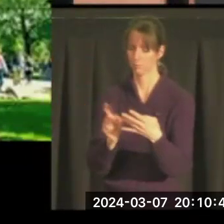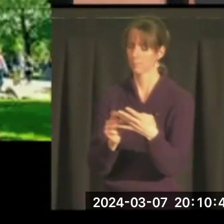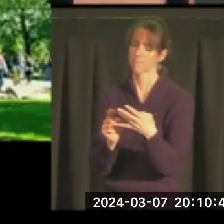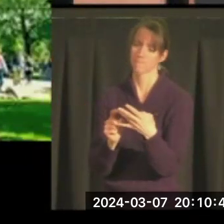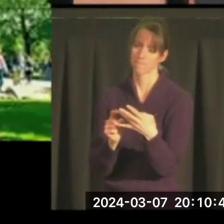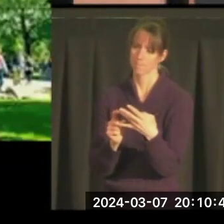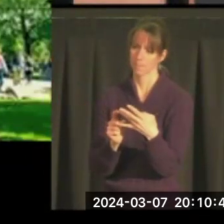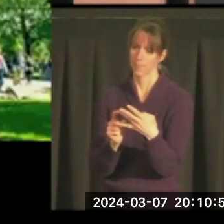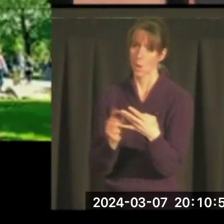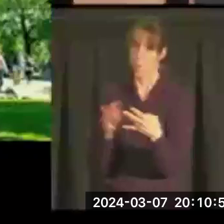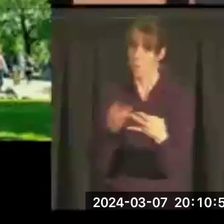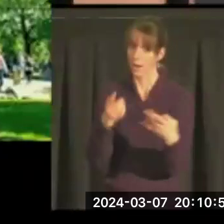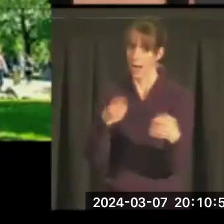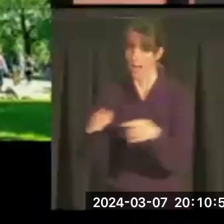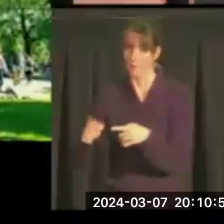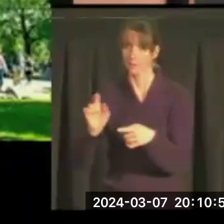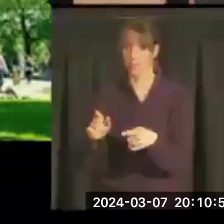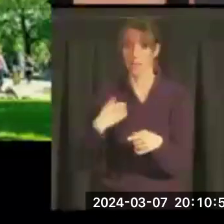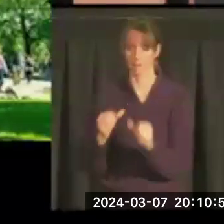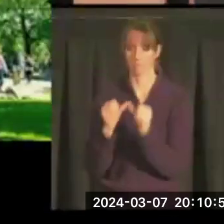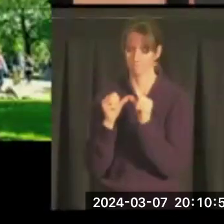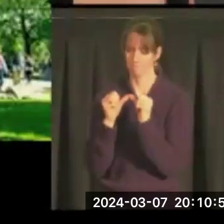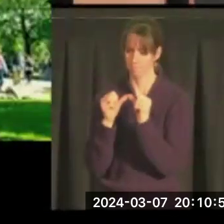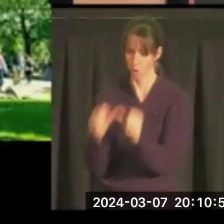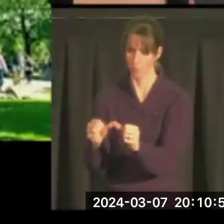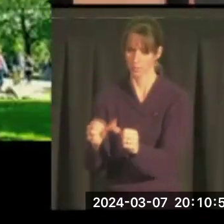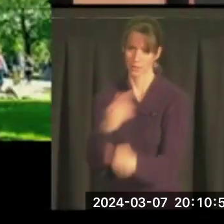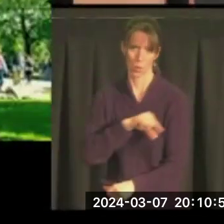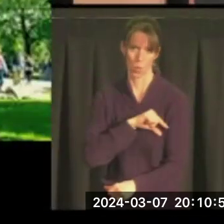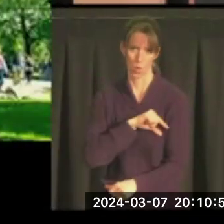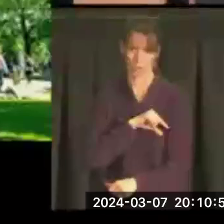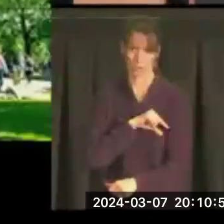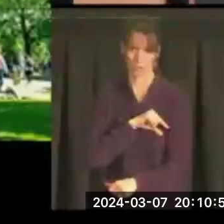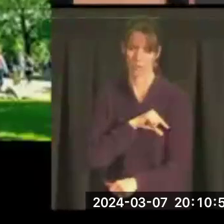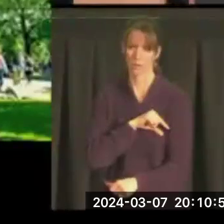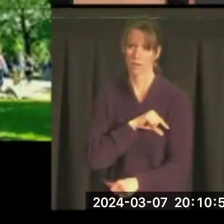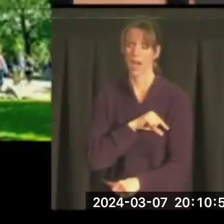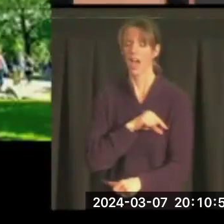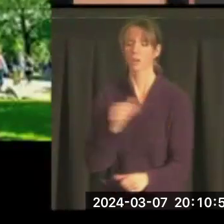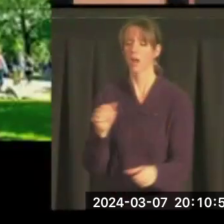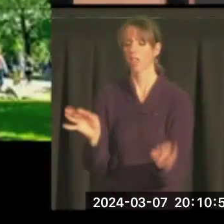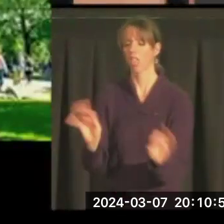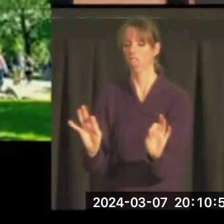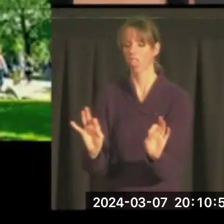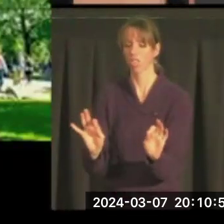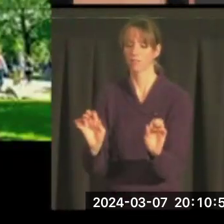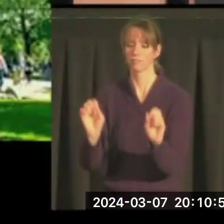Three, whatever is done must have permanence and quality. I don't want any fly-by-night operation.